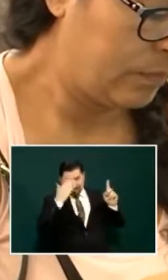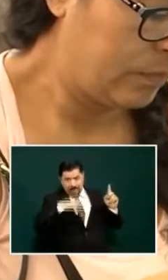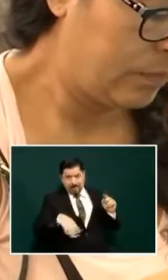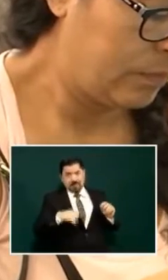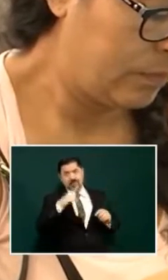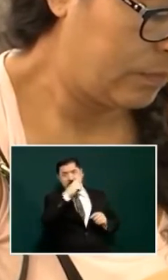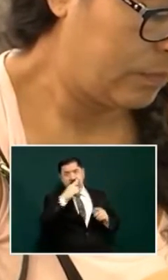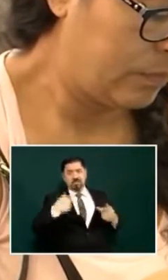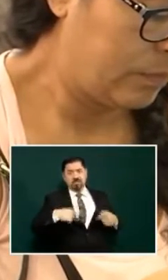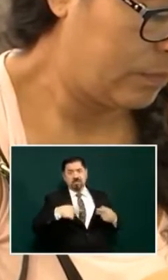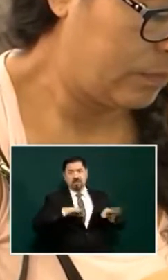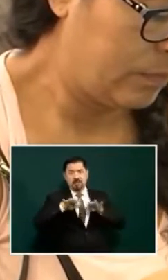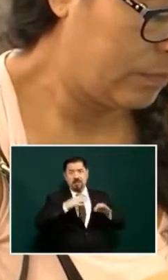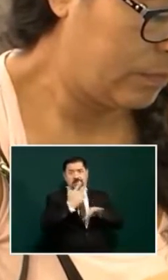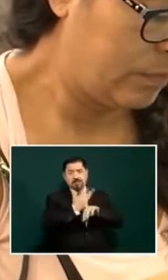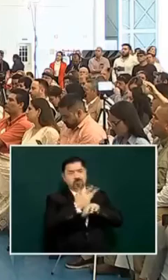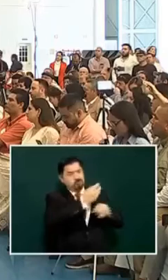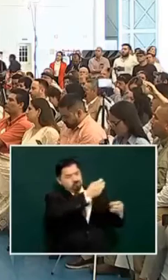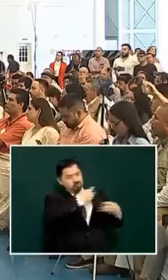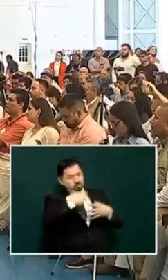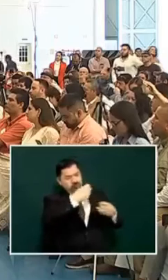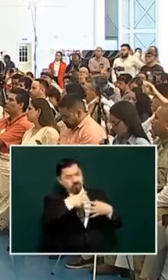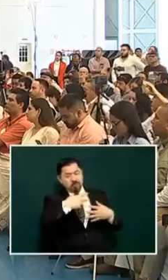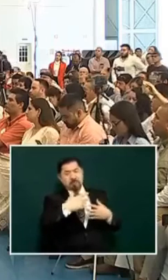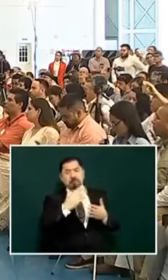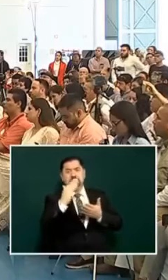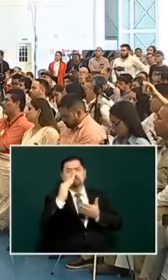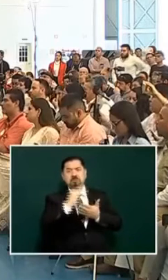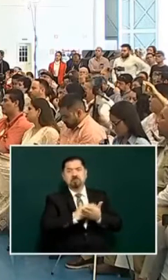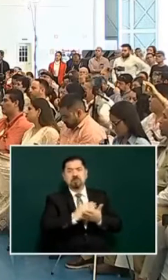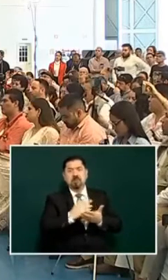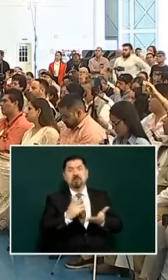it be if we didn't have this money from them